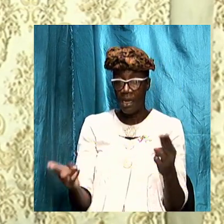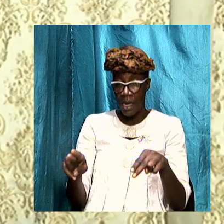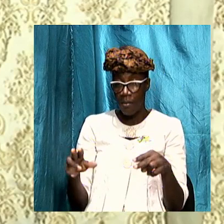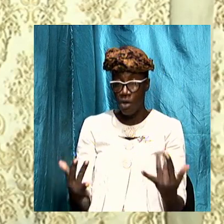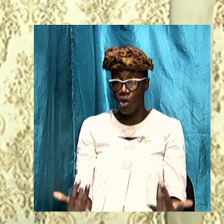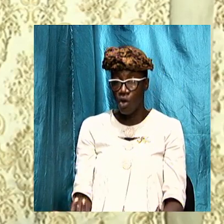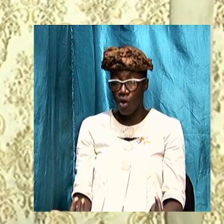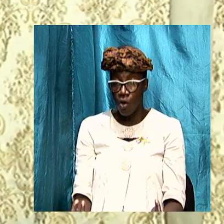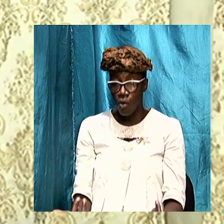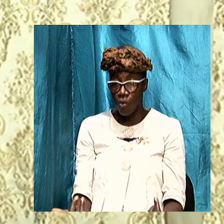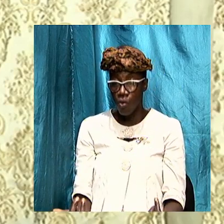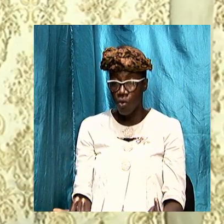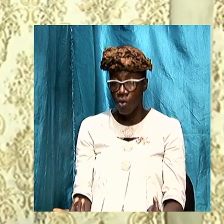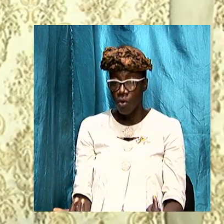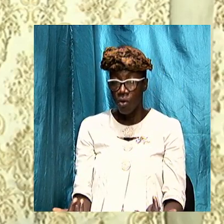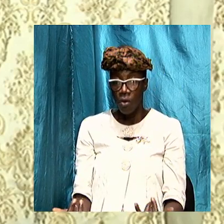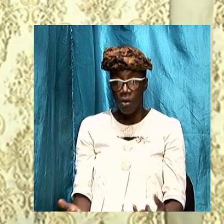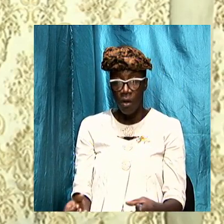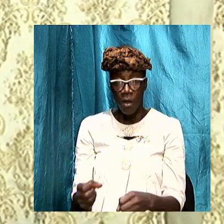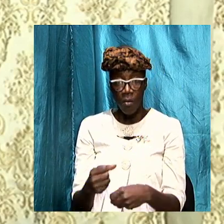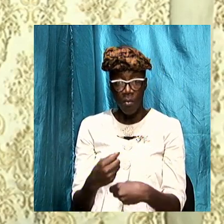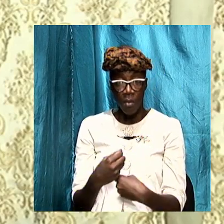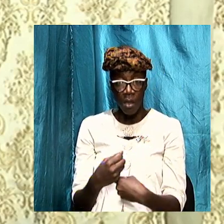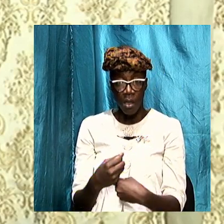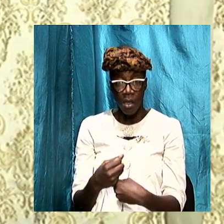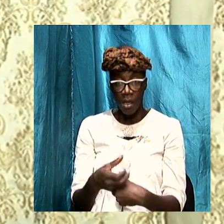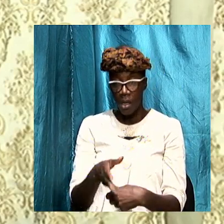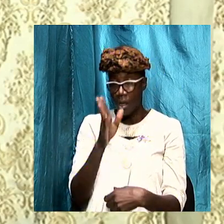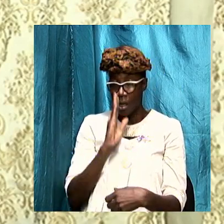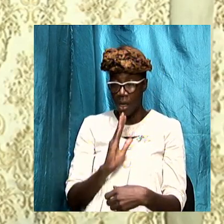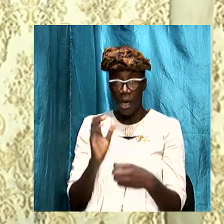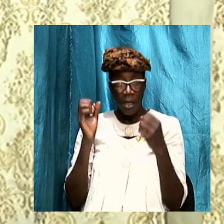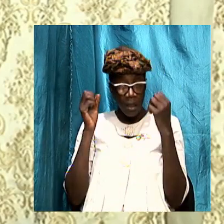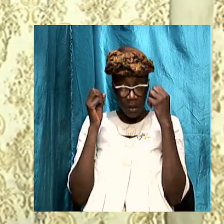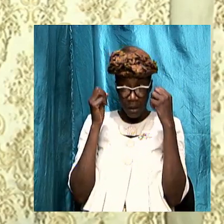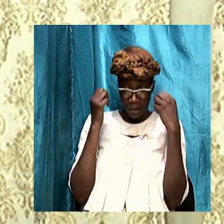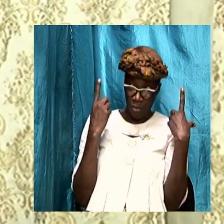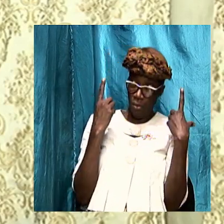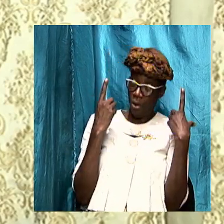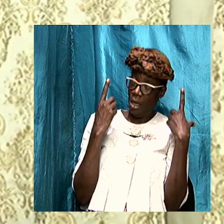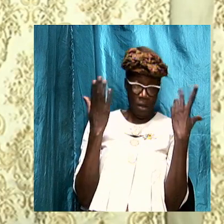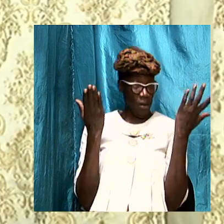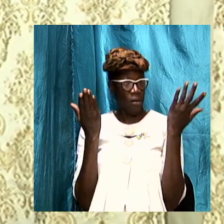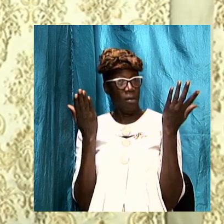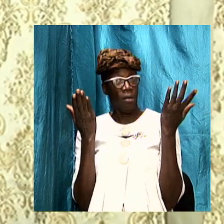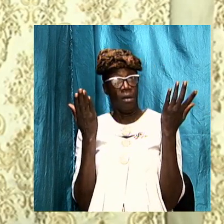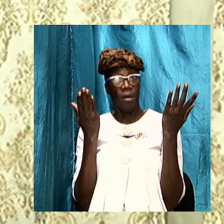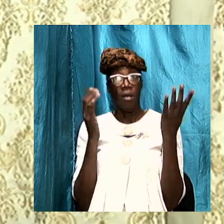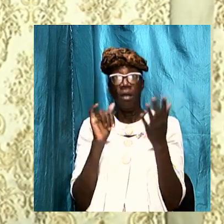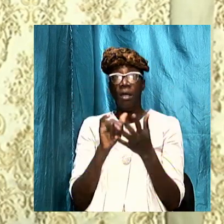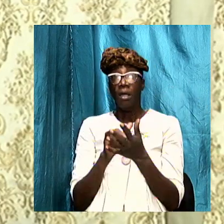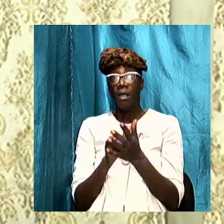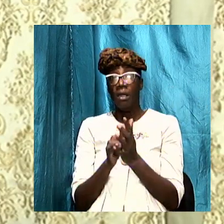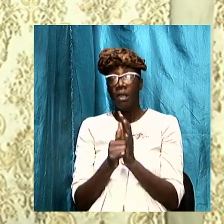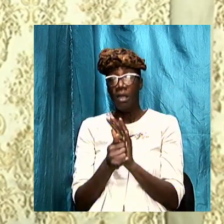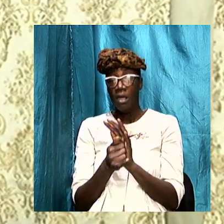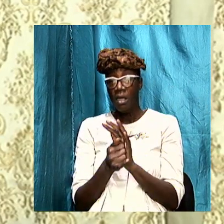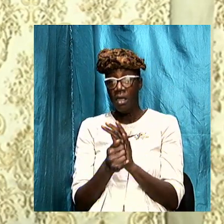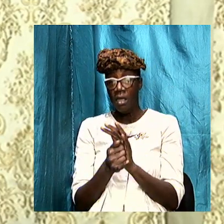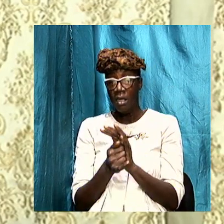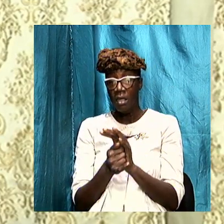now has caught God by surprise these are fitting